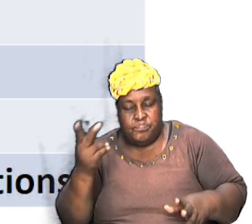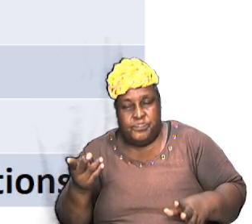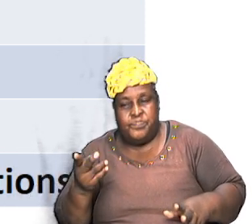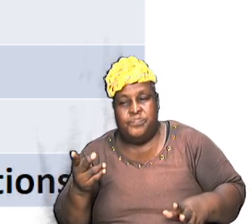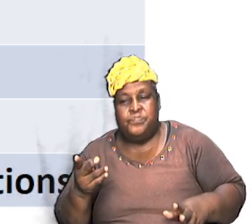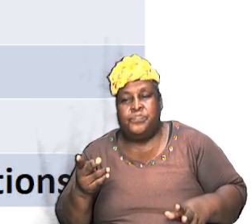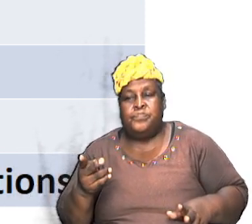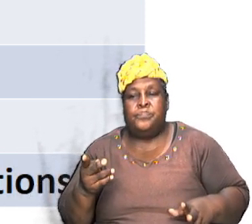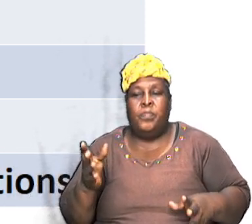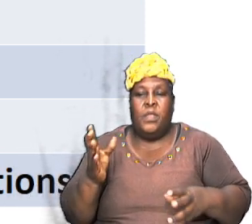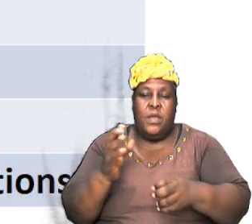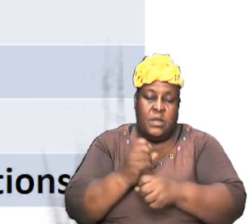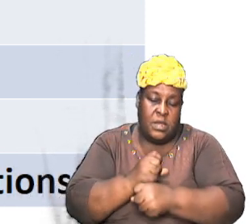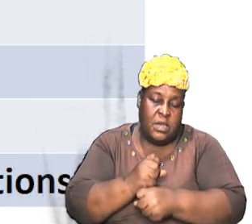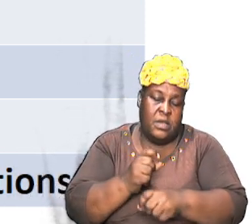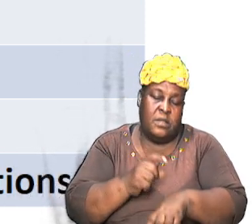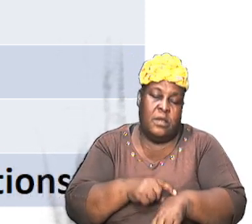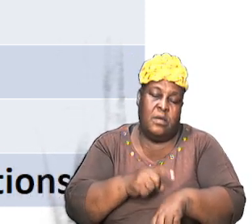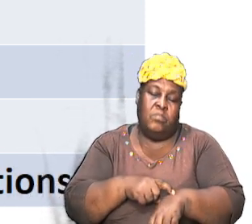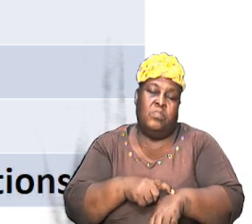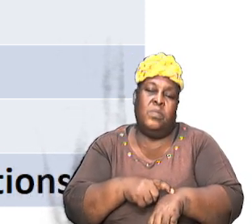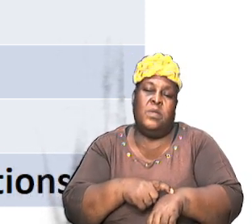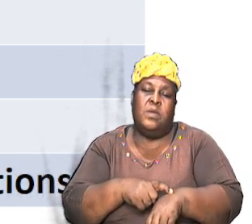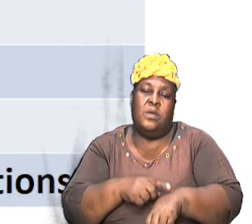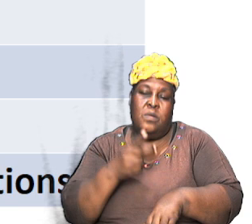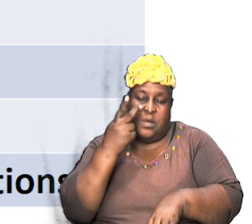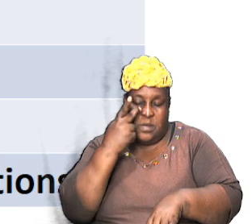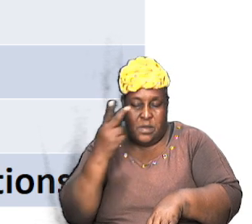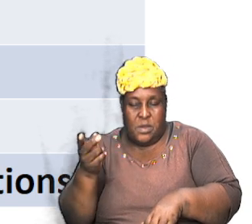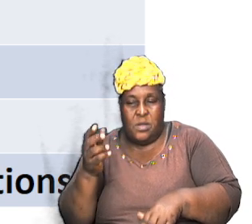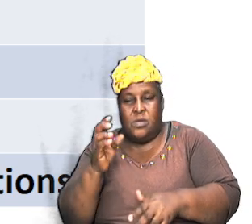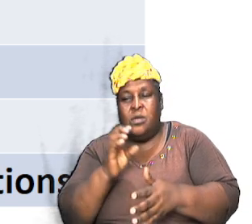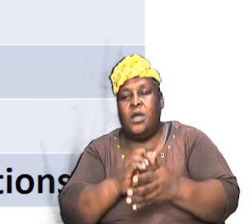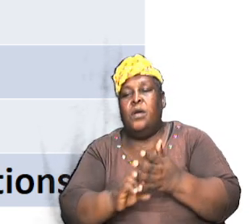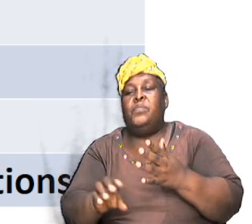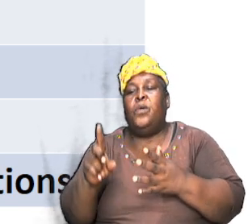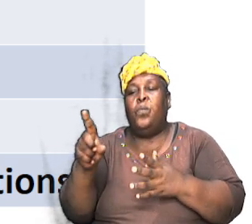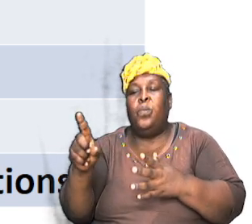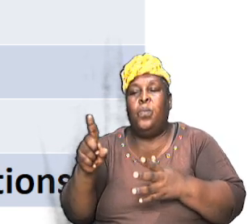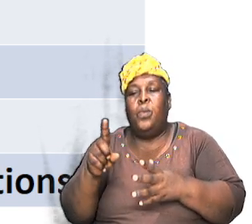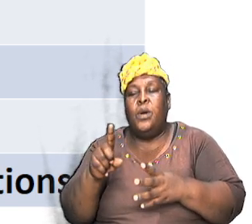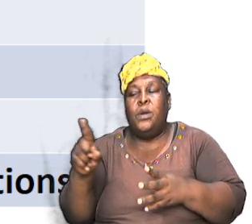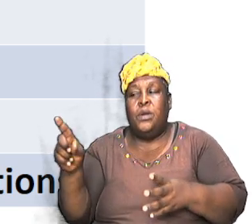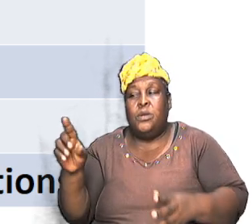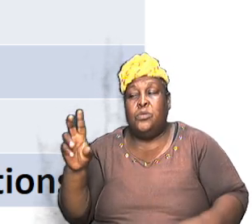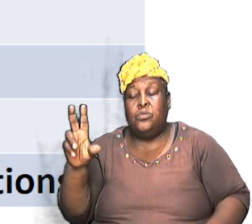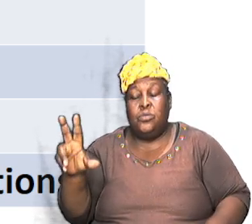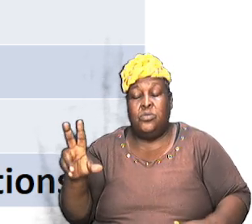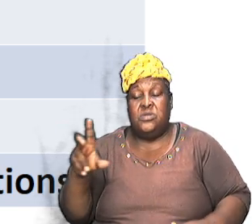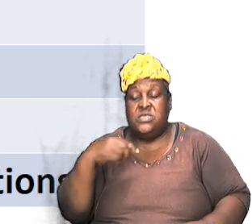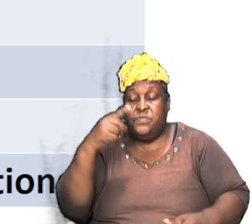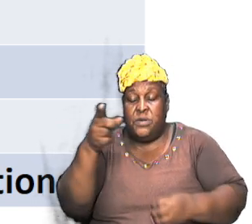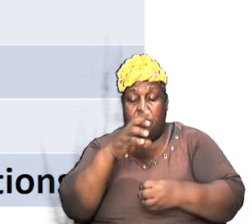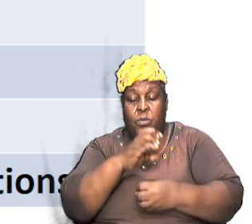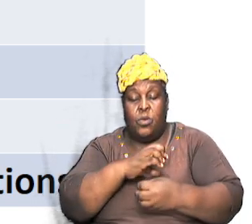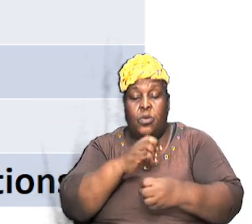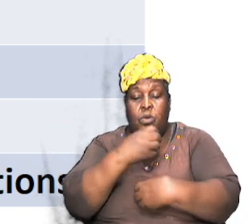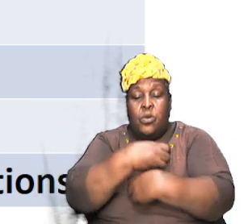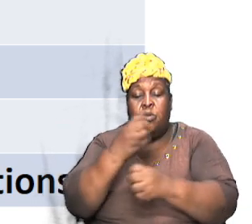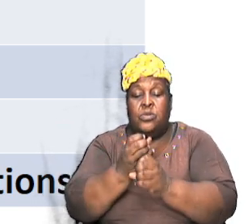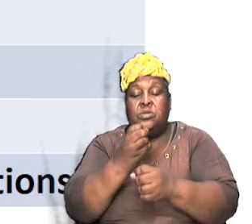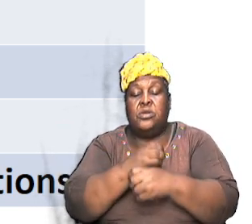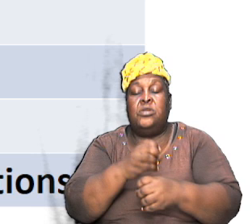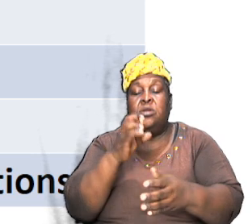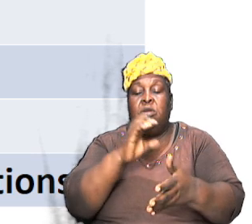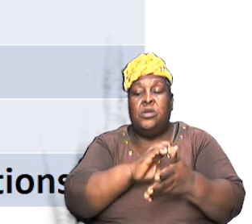just taking our time we are seeing that chapters one to two talks about the creation chapter three